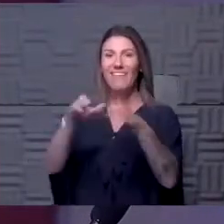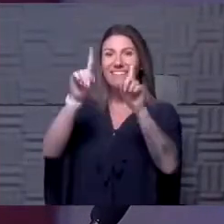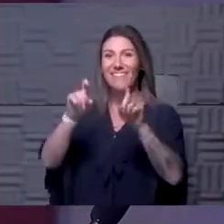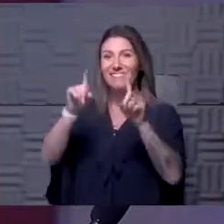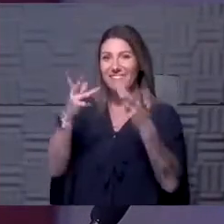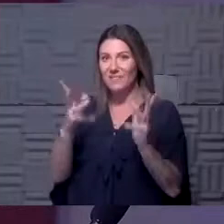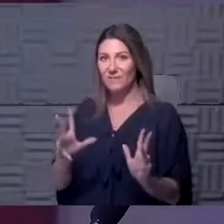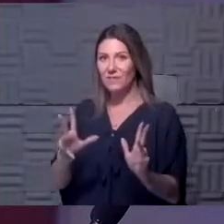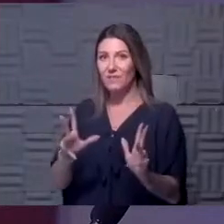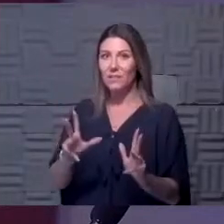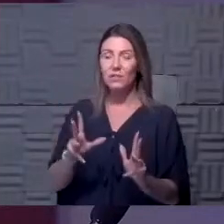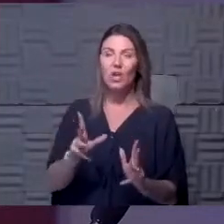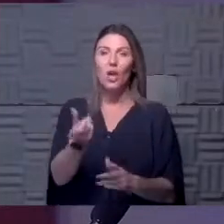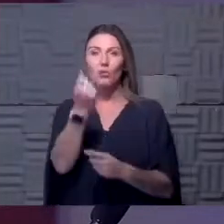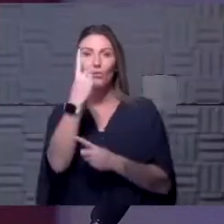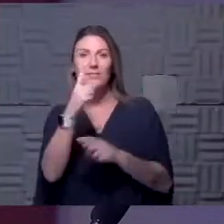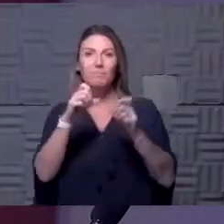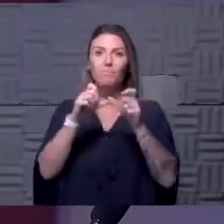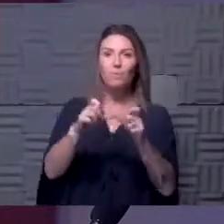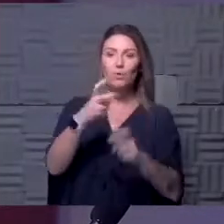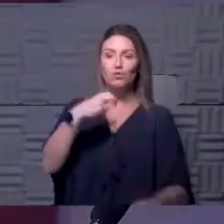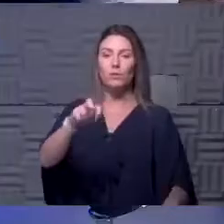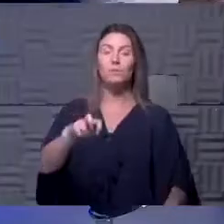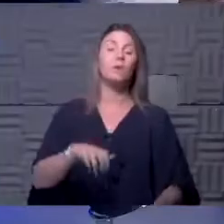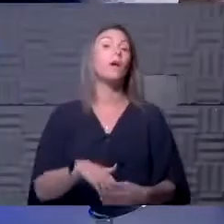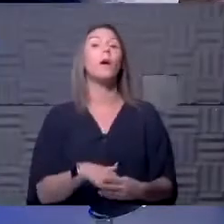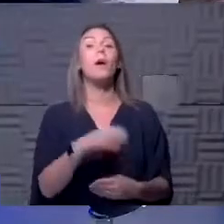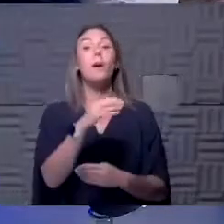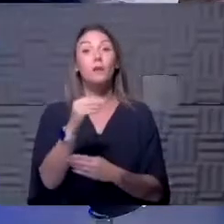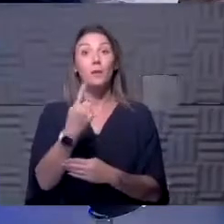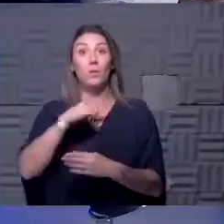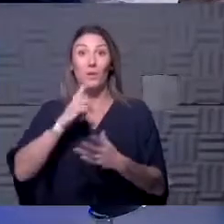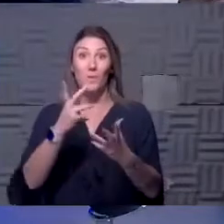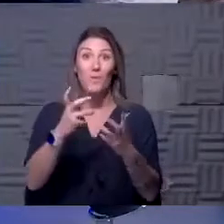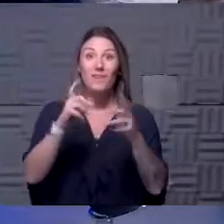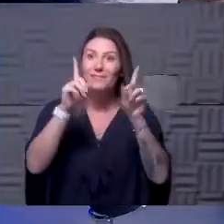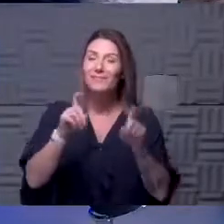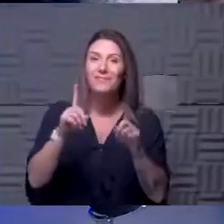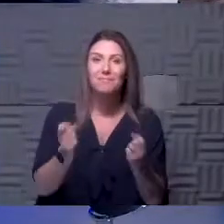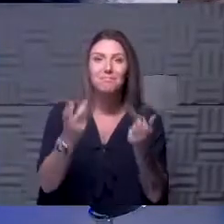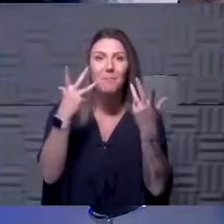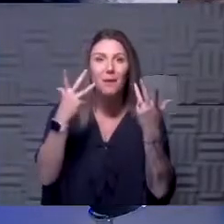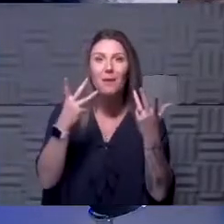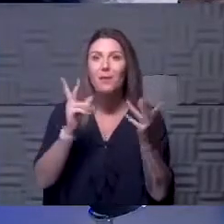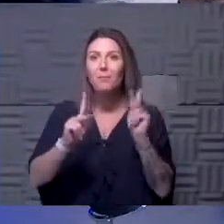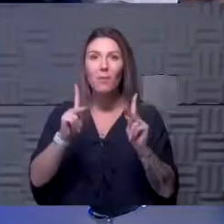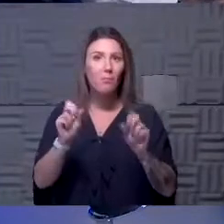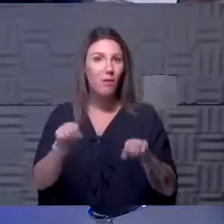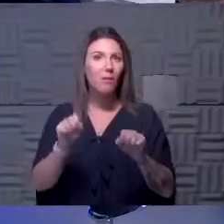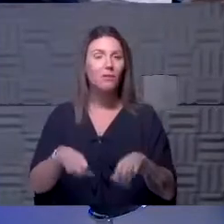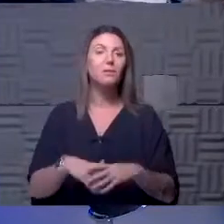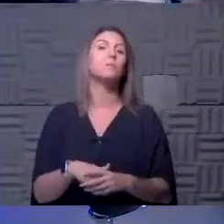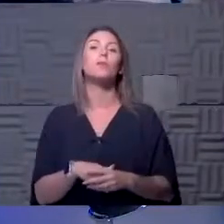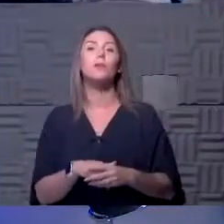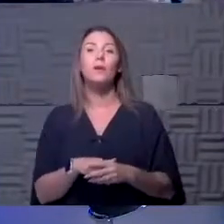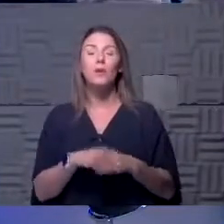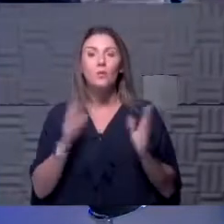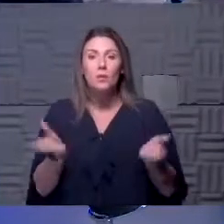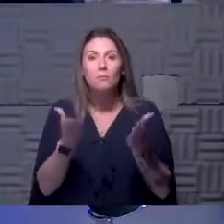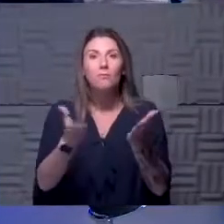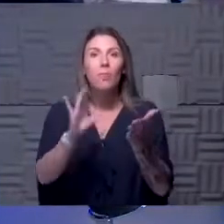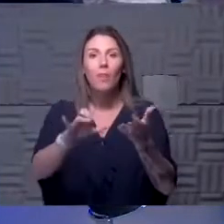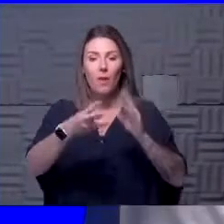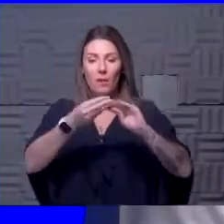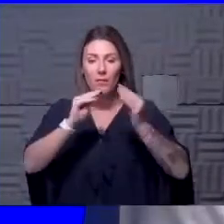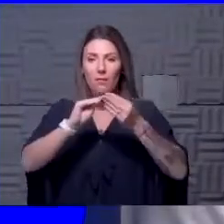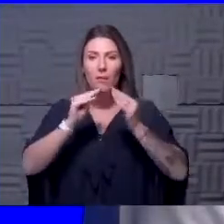understand the acute transmission of the disease. Yeah, and we would like to test as many people as possible and drive that number, that